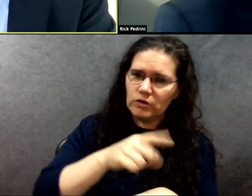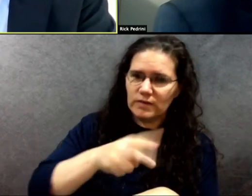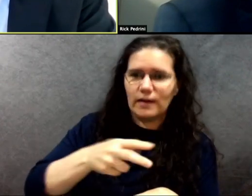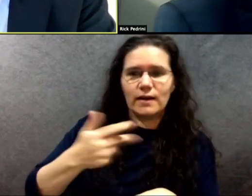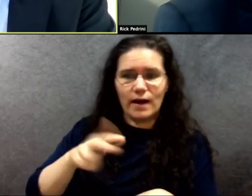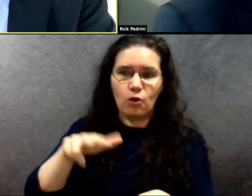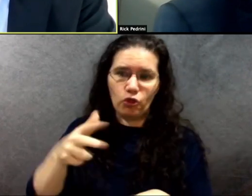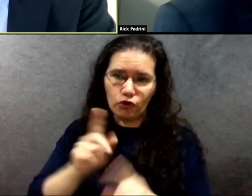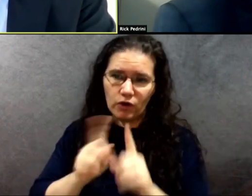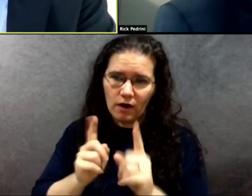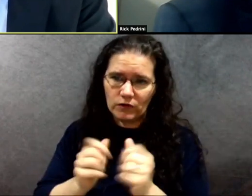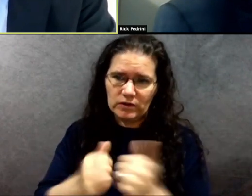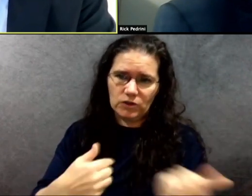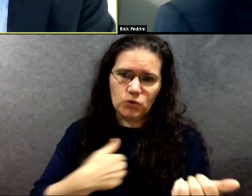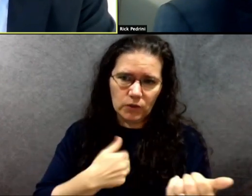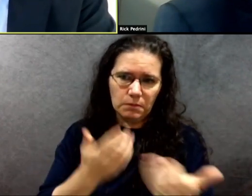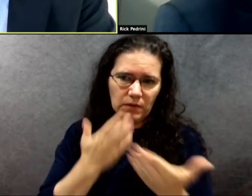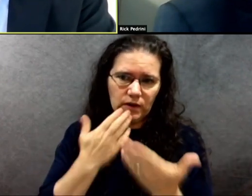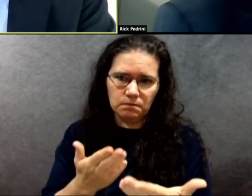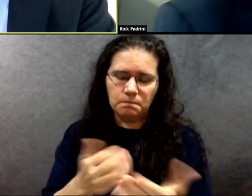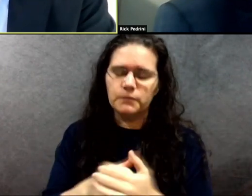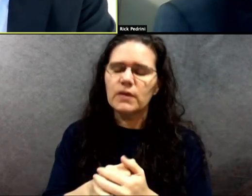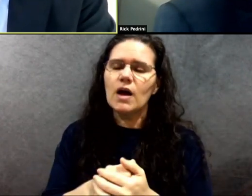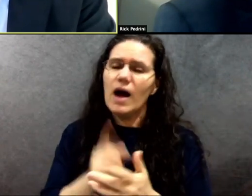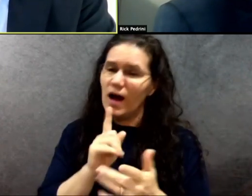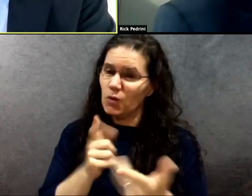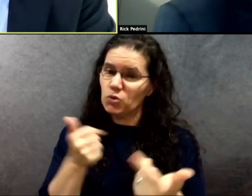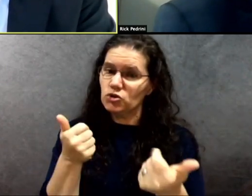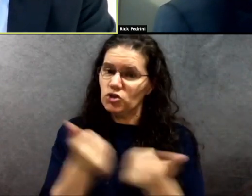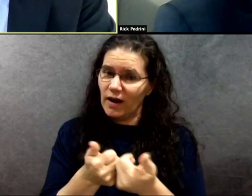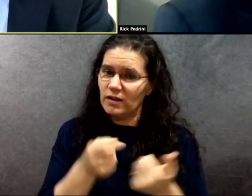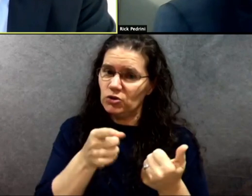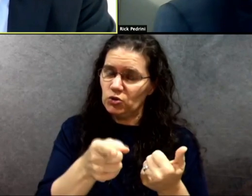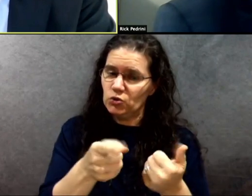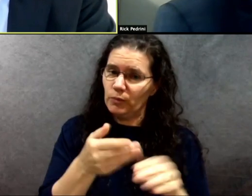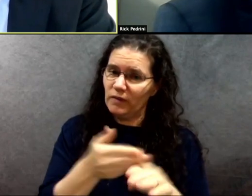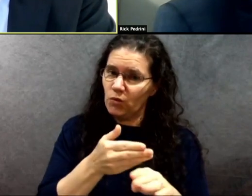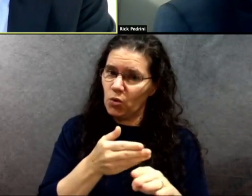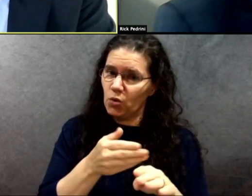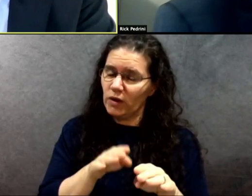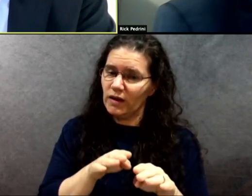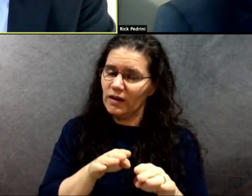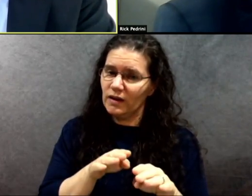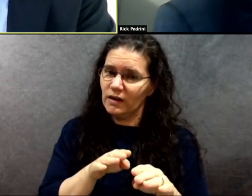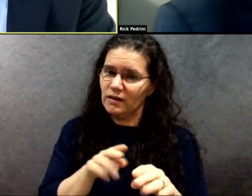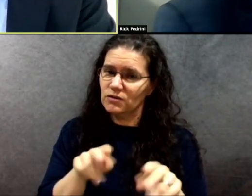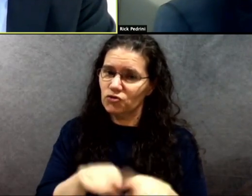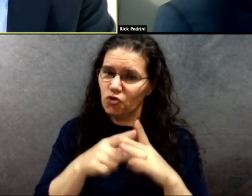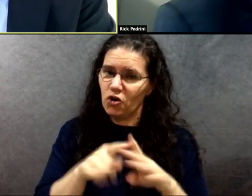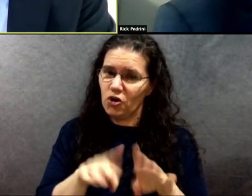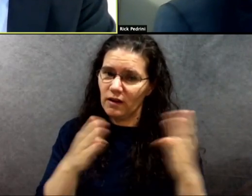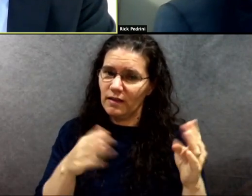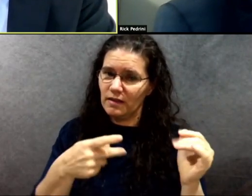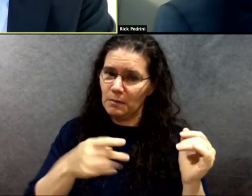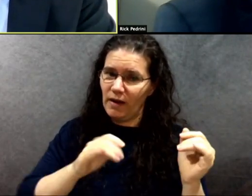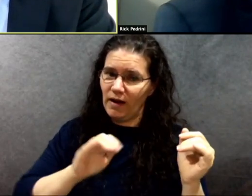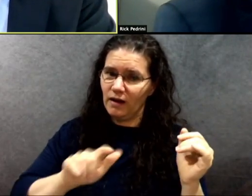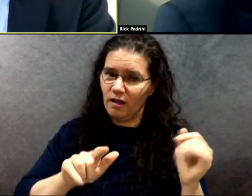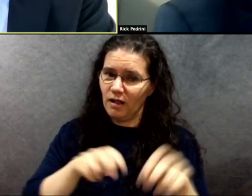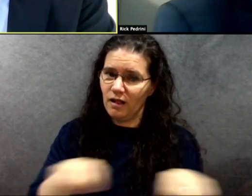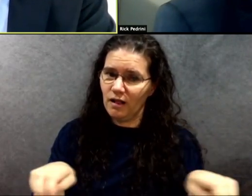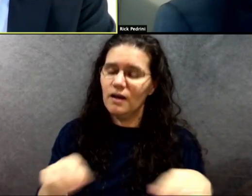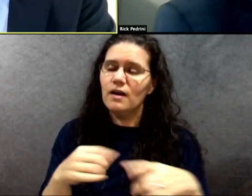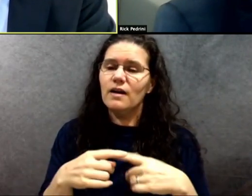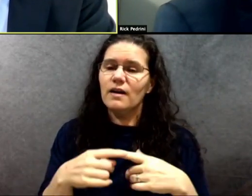you, though, before we go to the panel, that this is a process that should not stick to it should end. People are in the